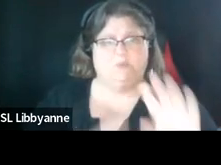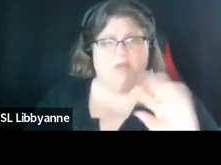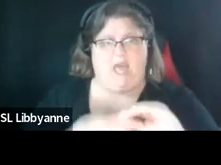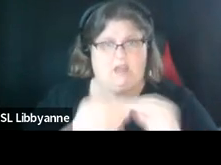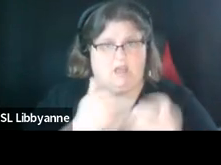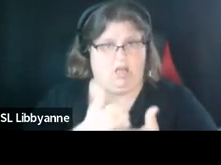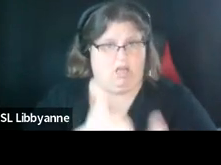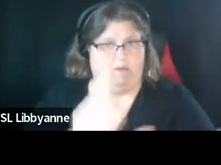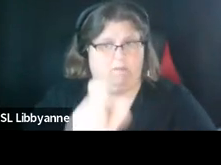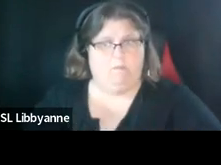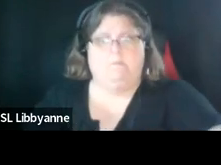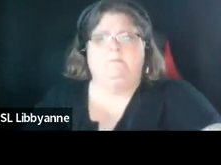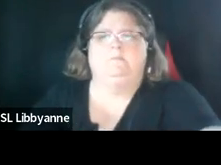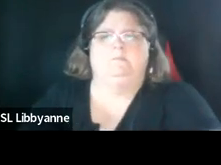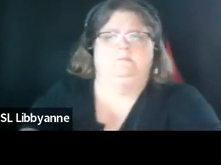thank you michelle